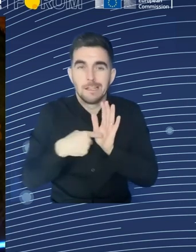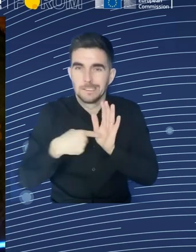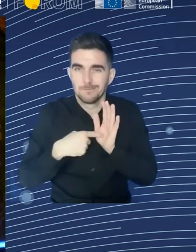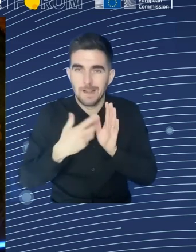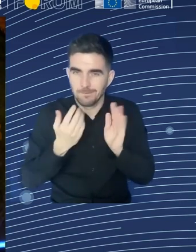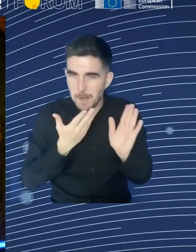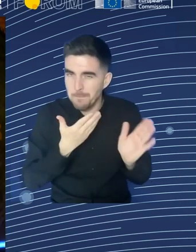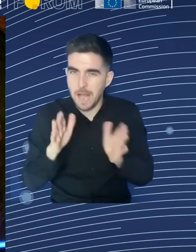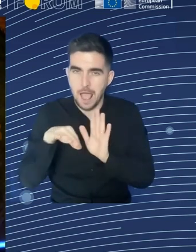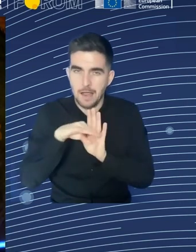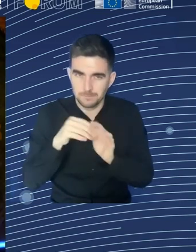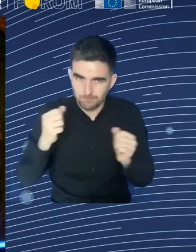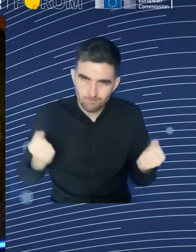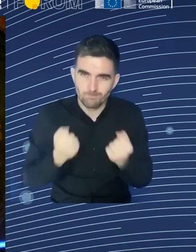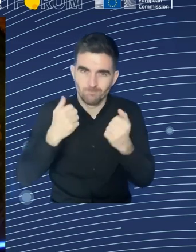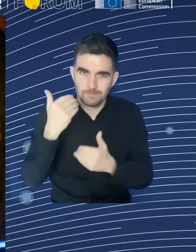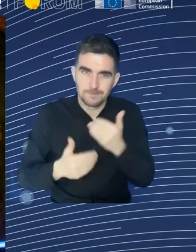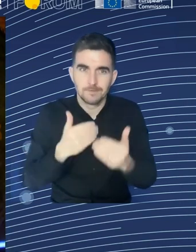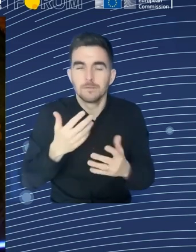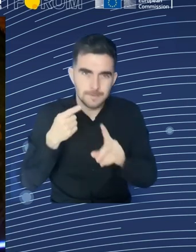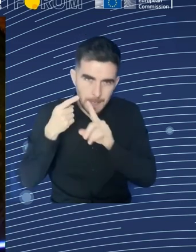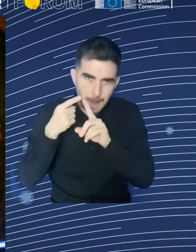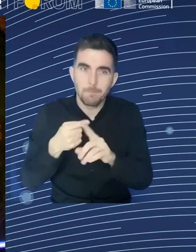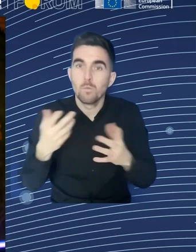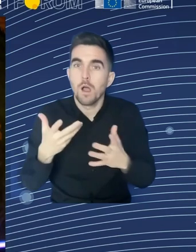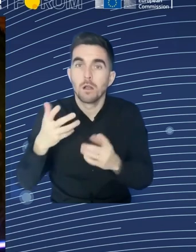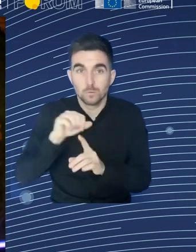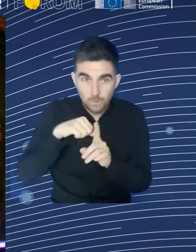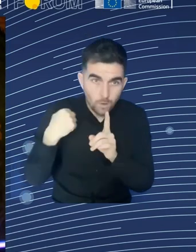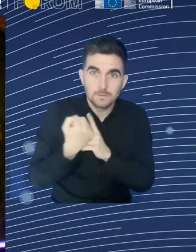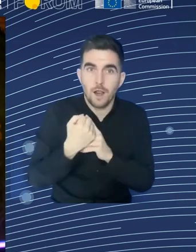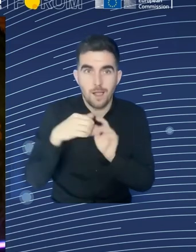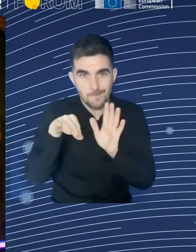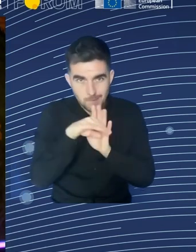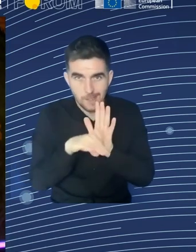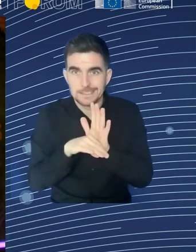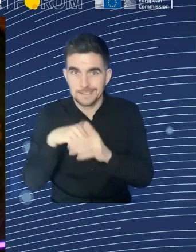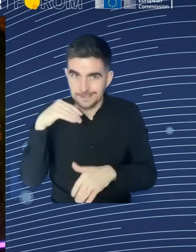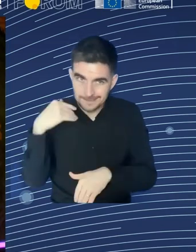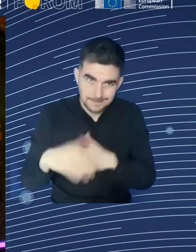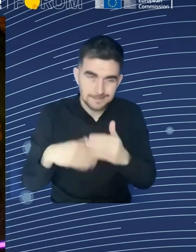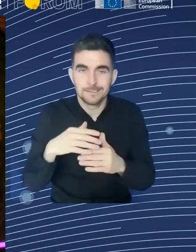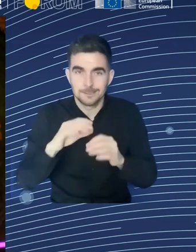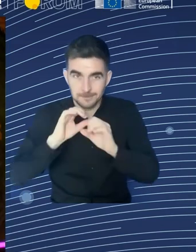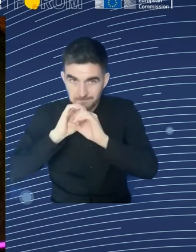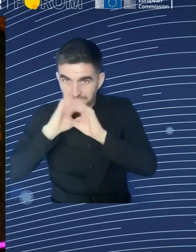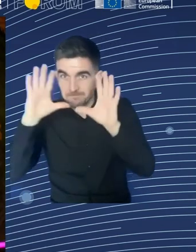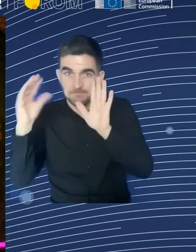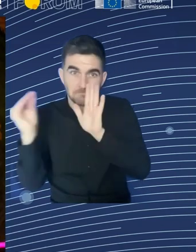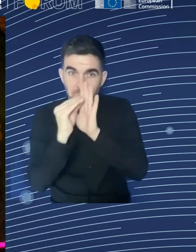integrated and applied at all levels of governments. And in this opinion,